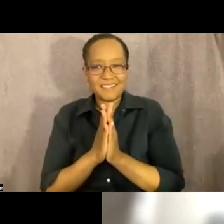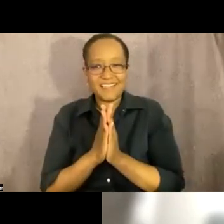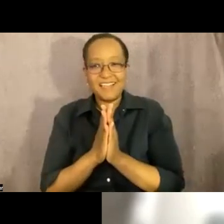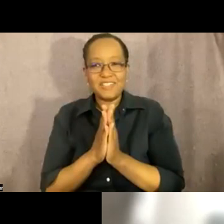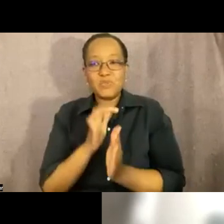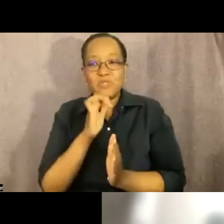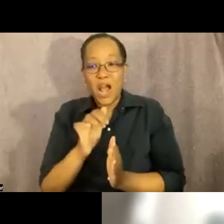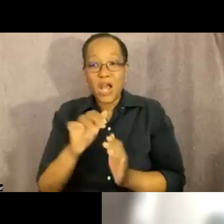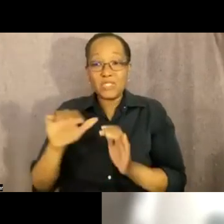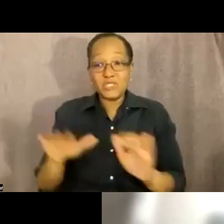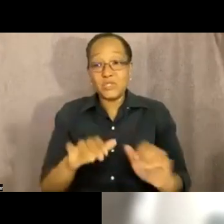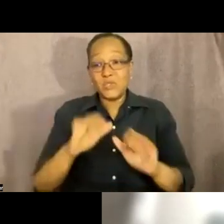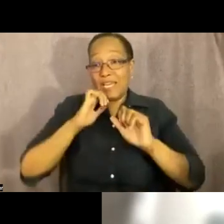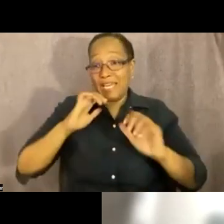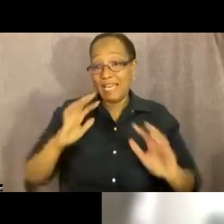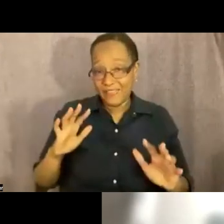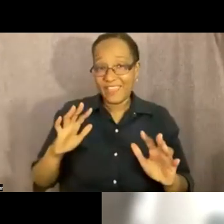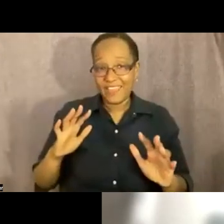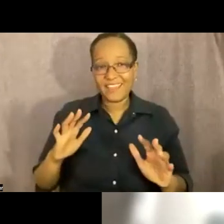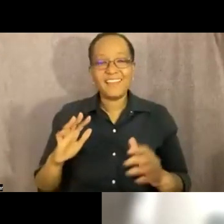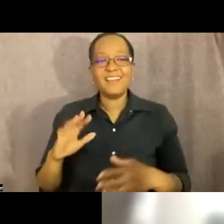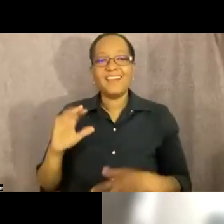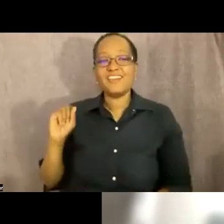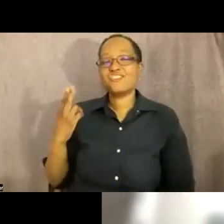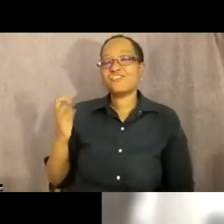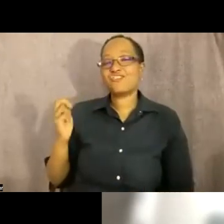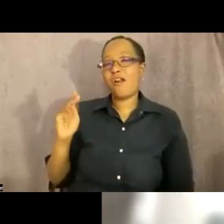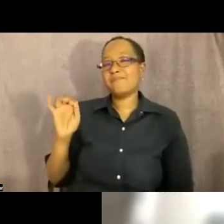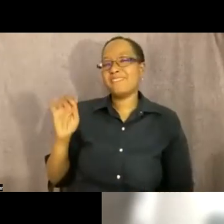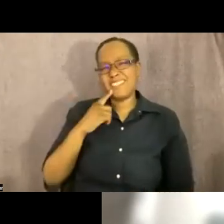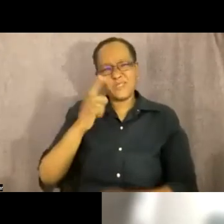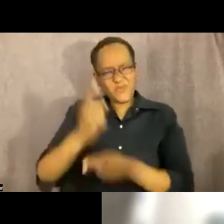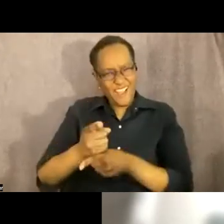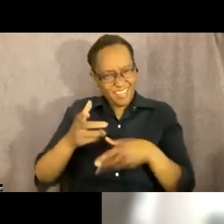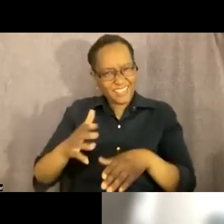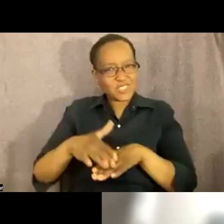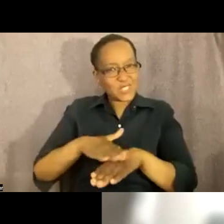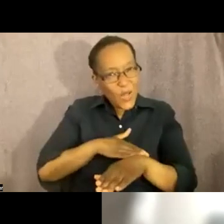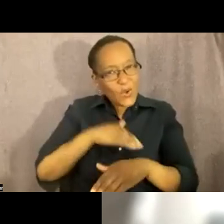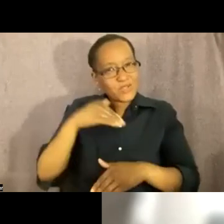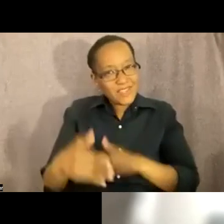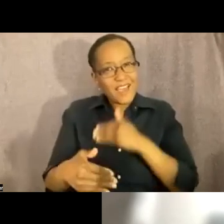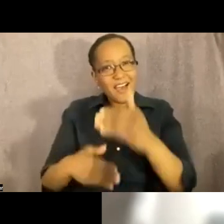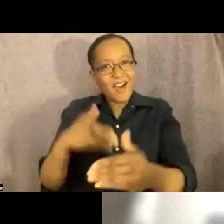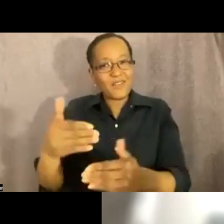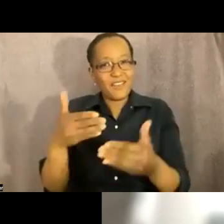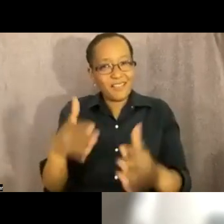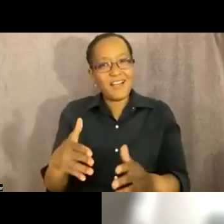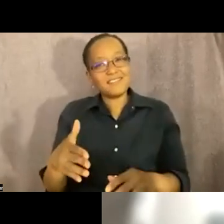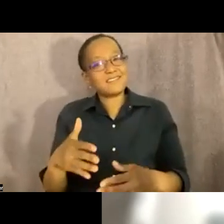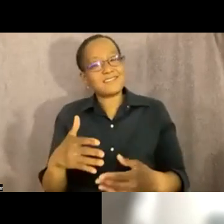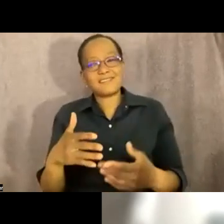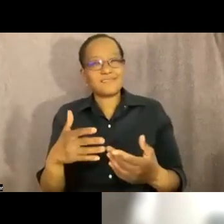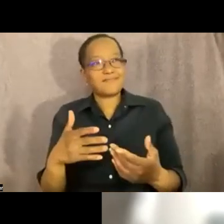not do anything yeah you're like let's slow down and let's like chill out and actually just be for a bit i love it yeah take a look at the tree outside i